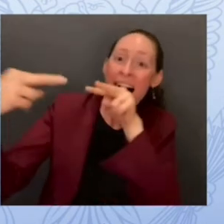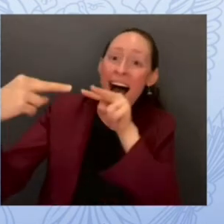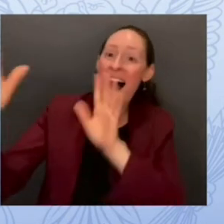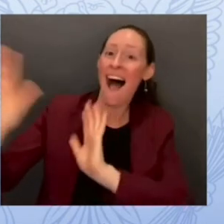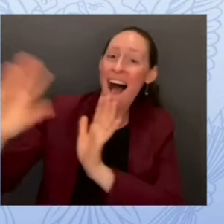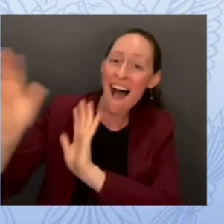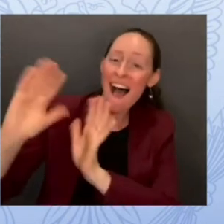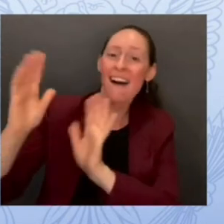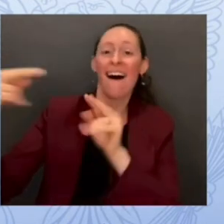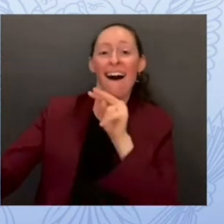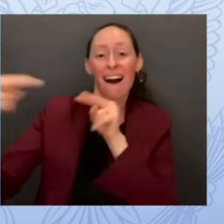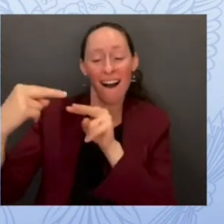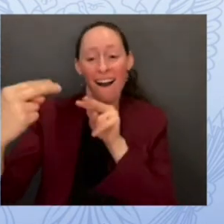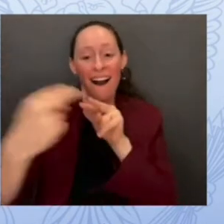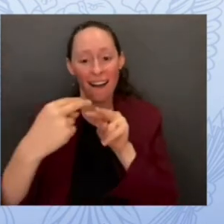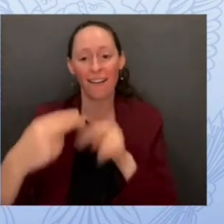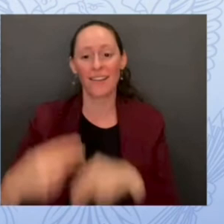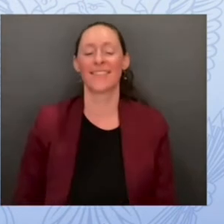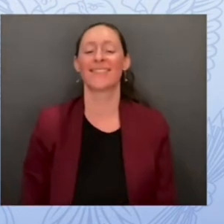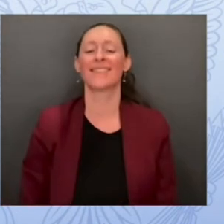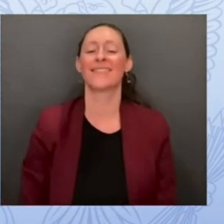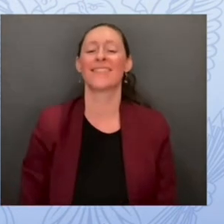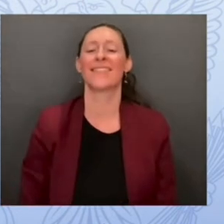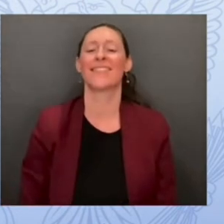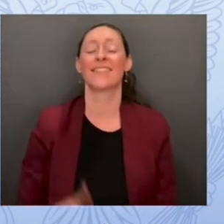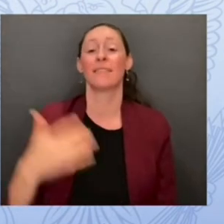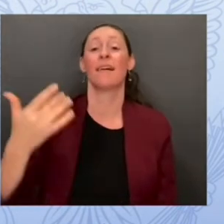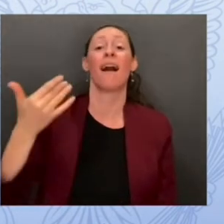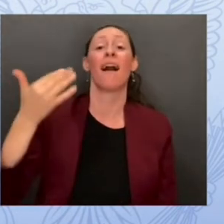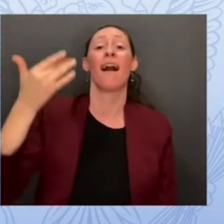And after the second month, it was really hard and scary.